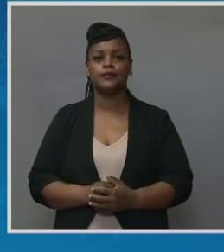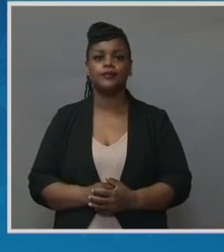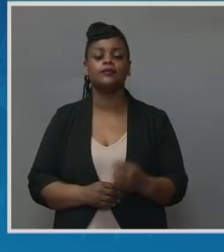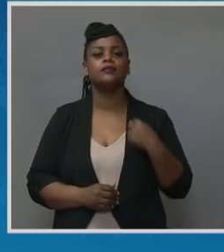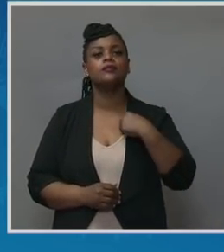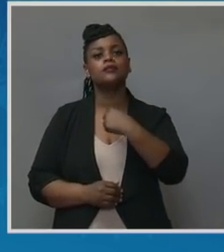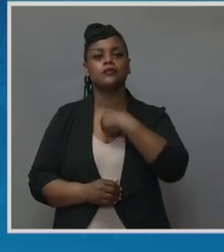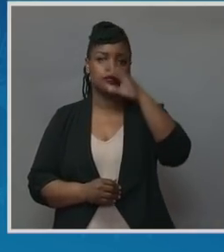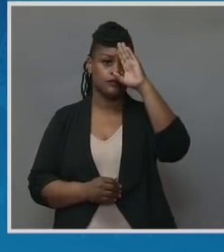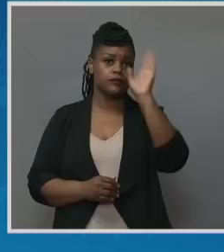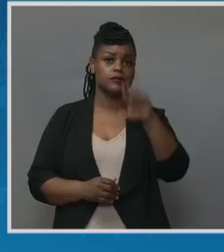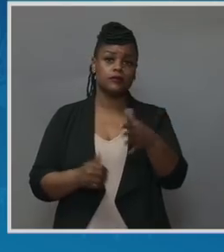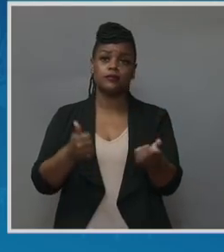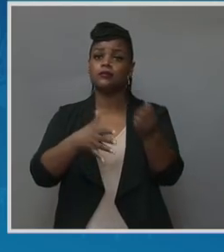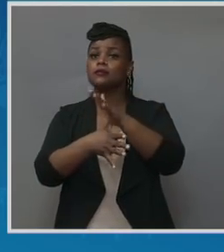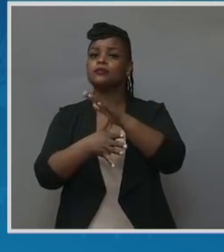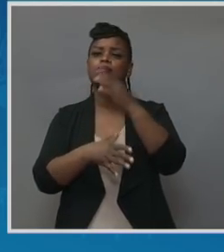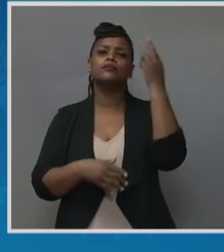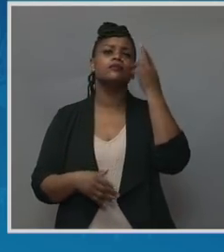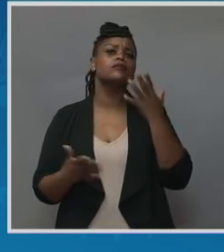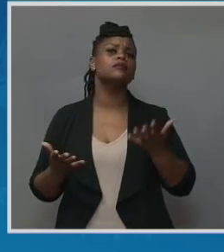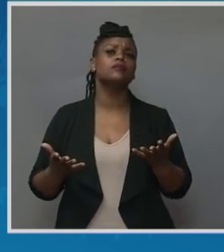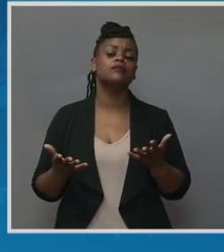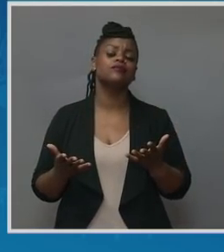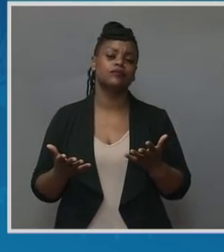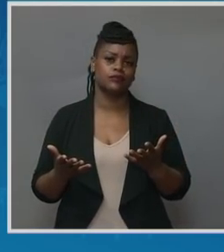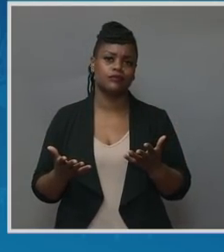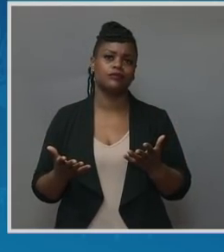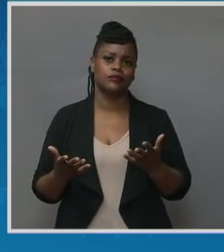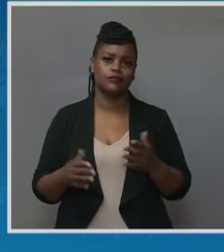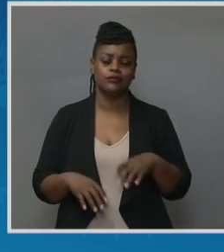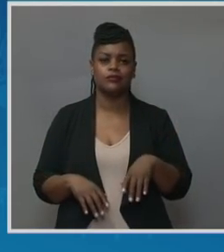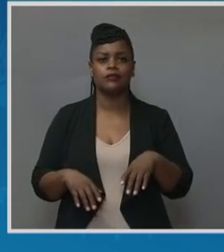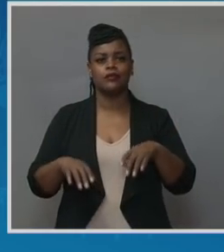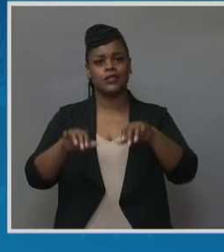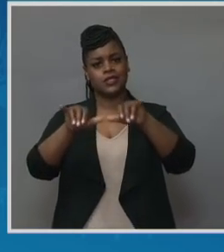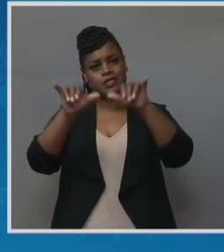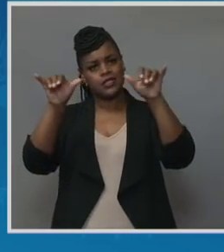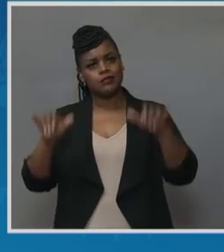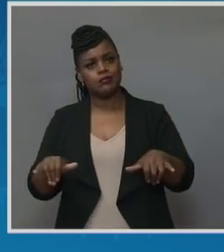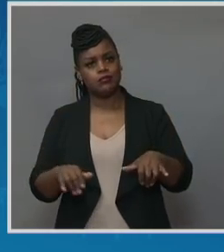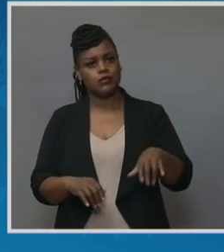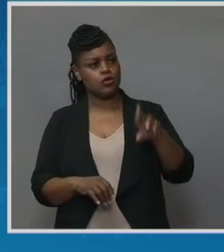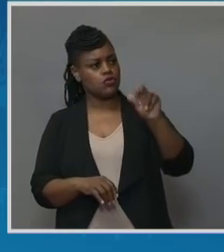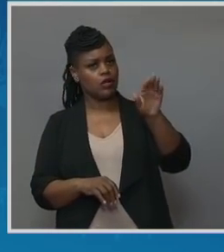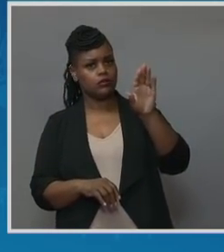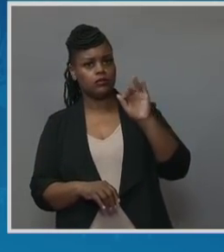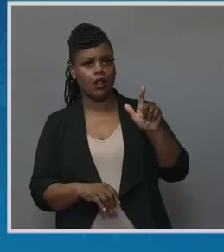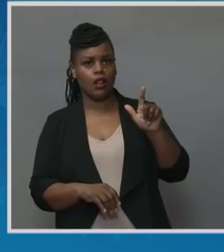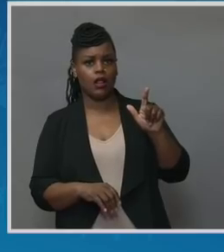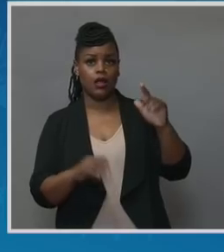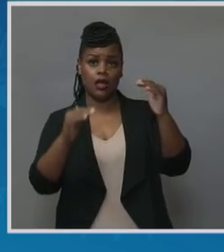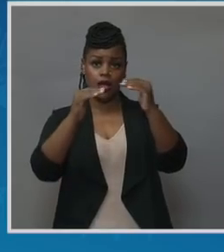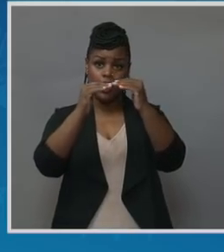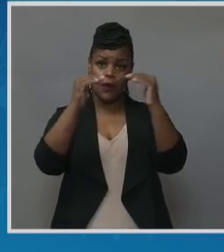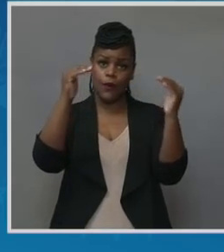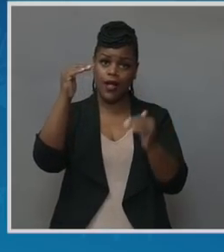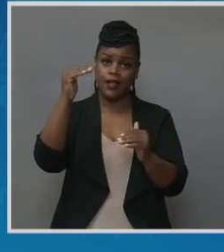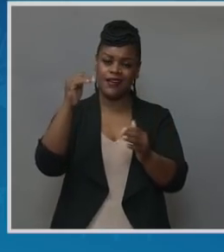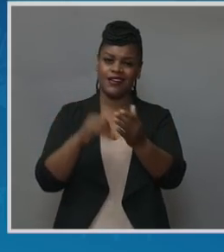reasons why. Systemic racial inequities and implicit bias.